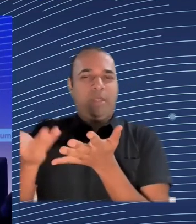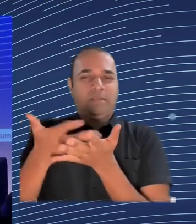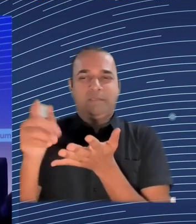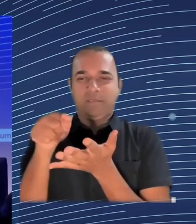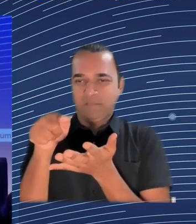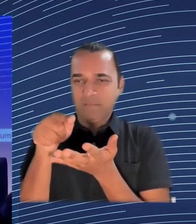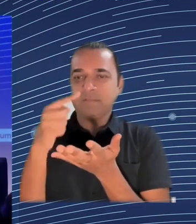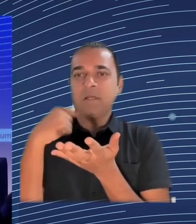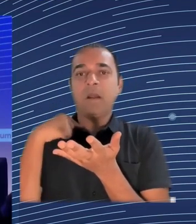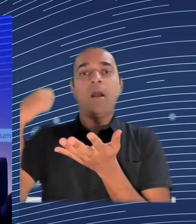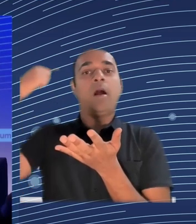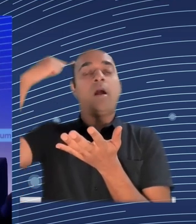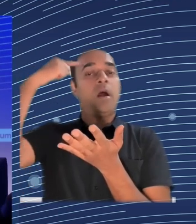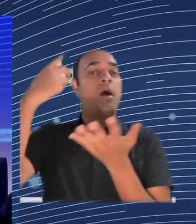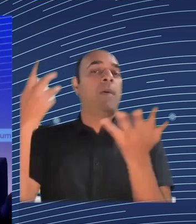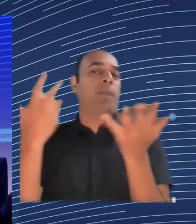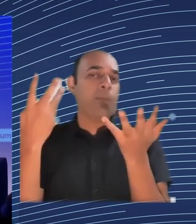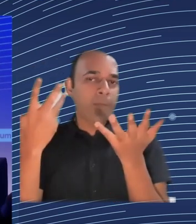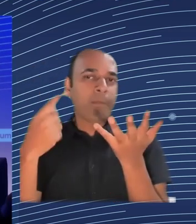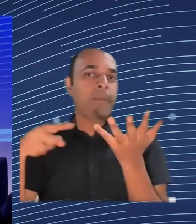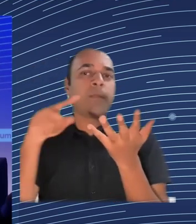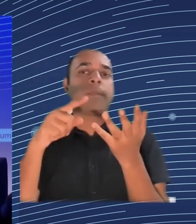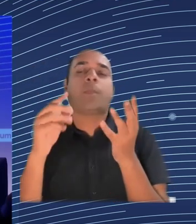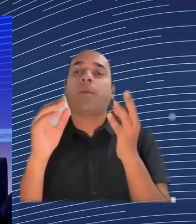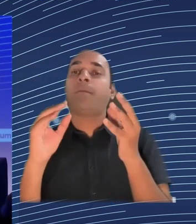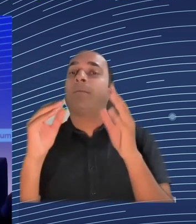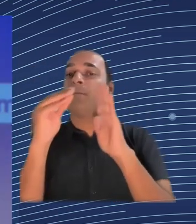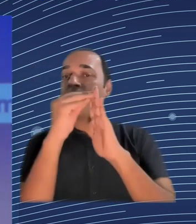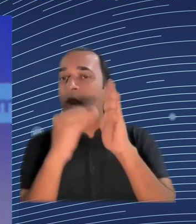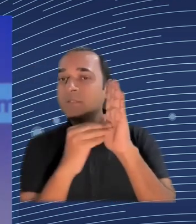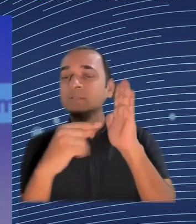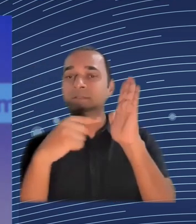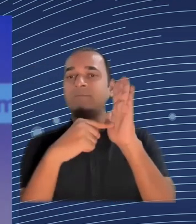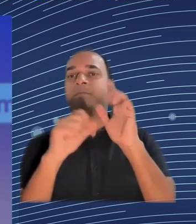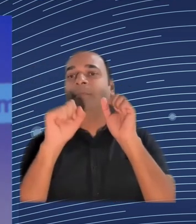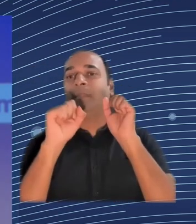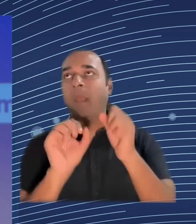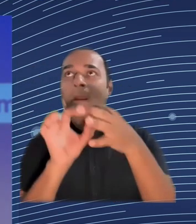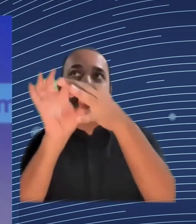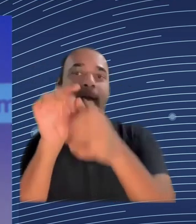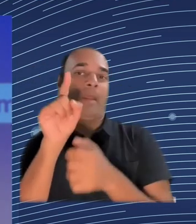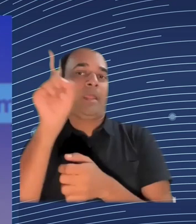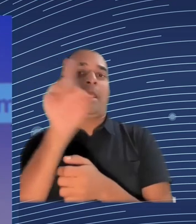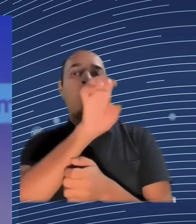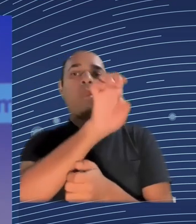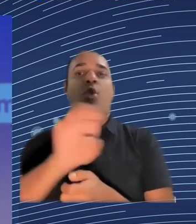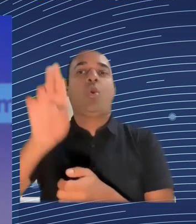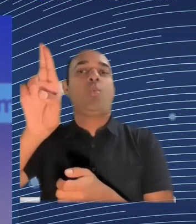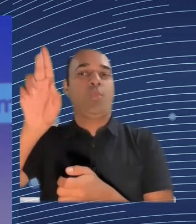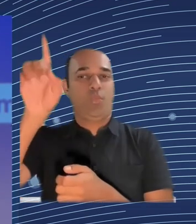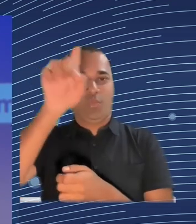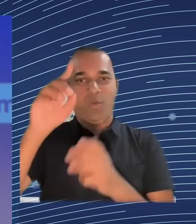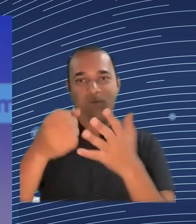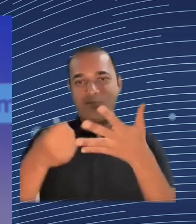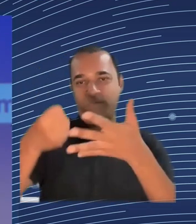That's all right. Well, one thing I was going to focus on is how do you build a strategy that works. And in order to build a